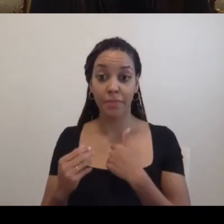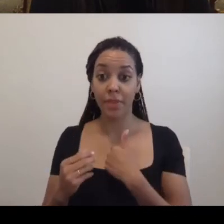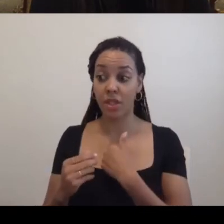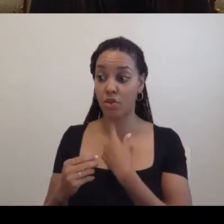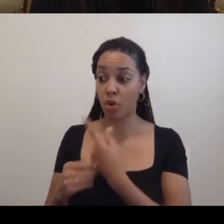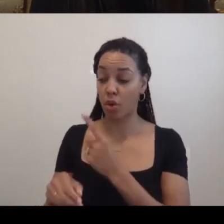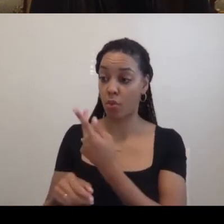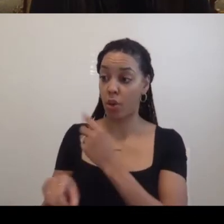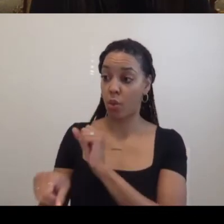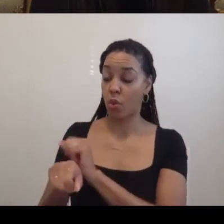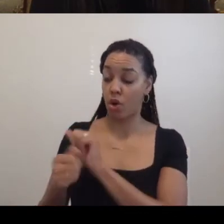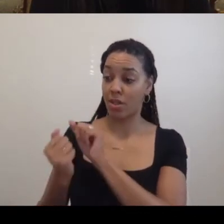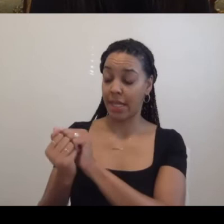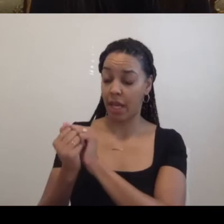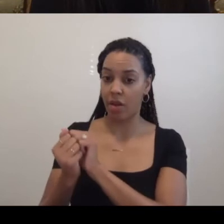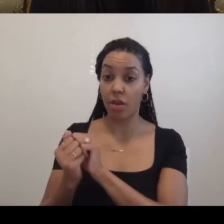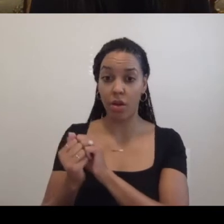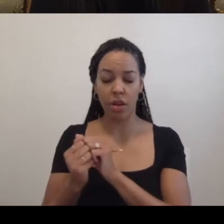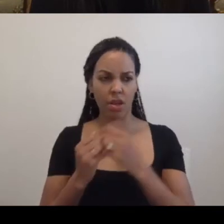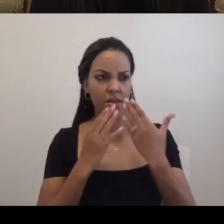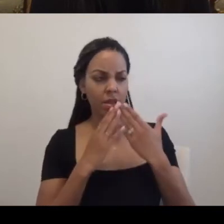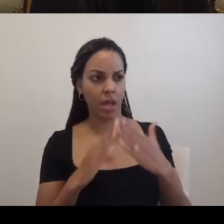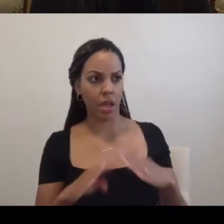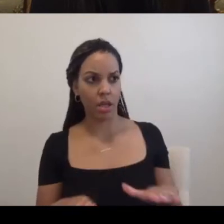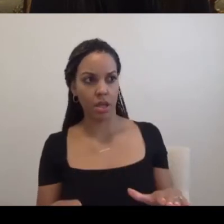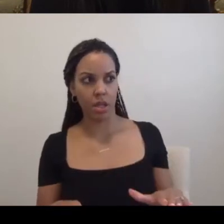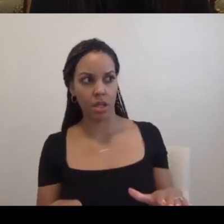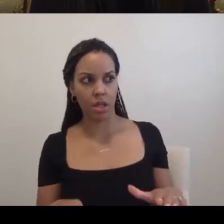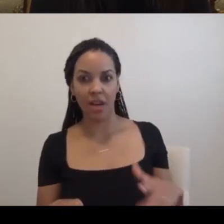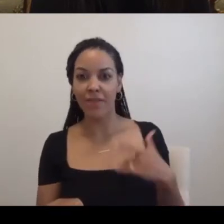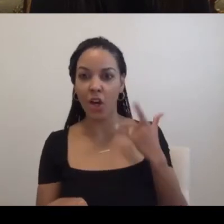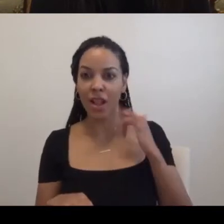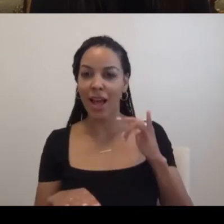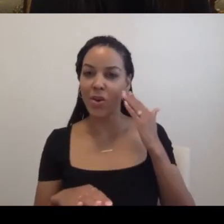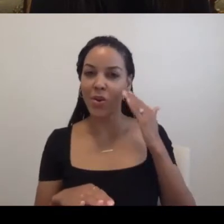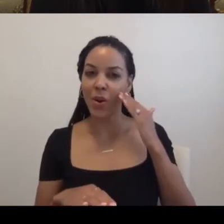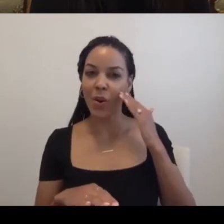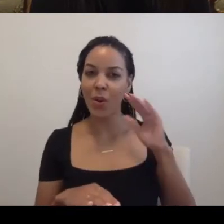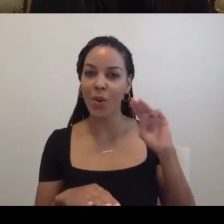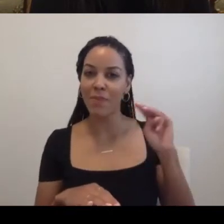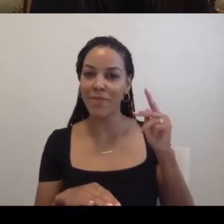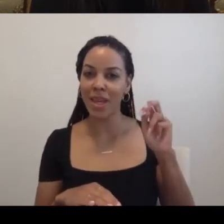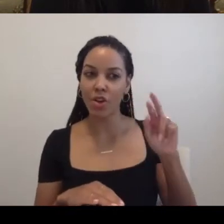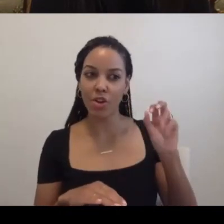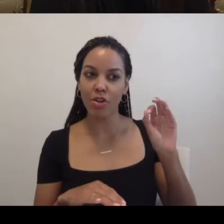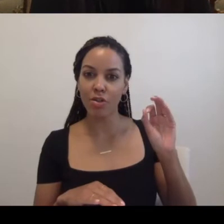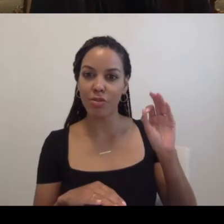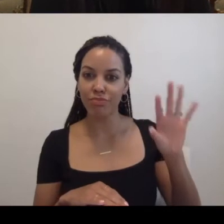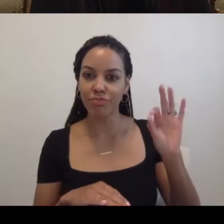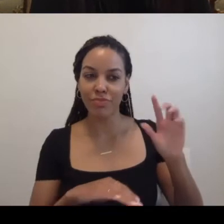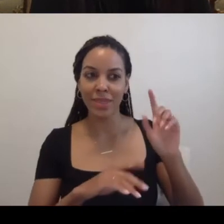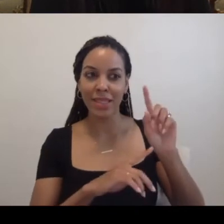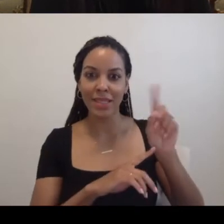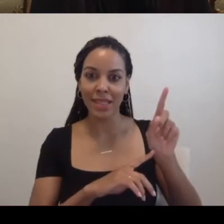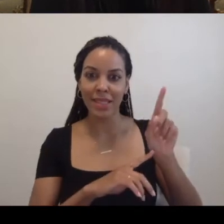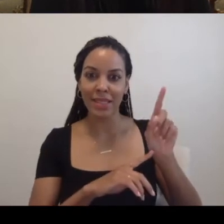like a meter is ticking. Like tick, tick, tick. I say, ukulees, you're